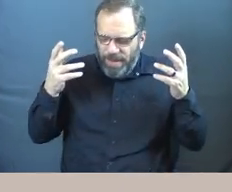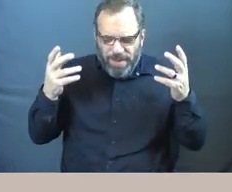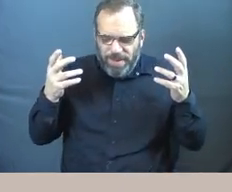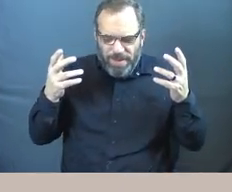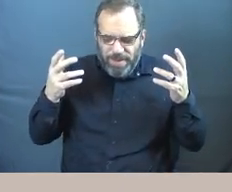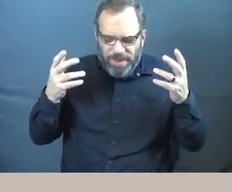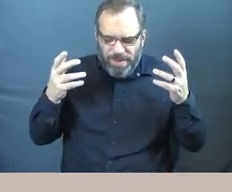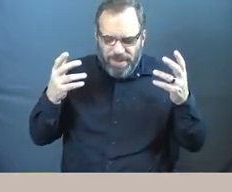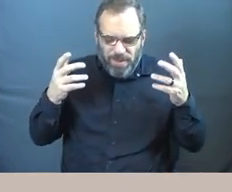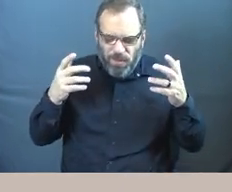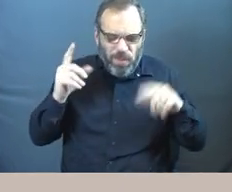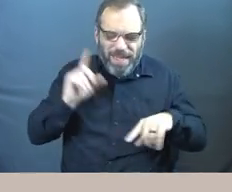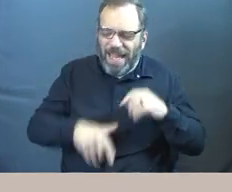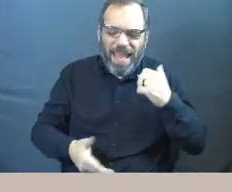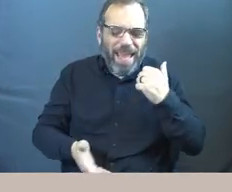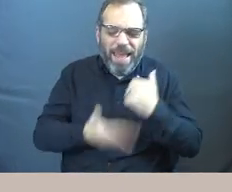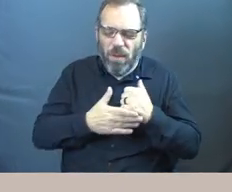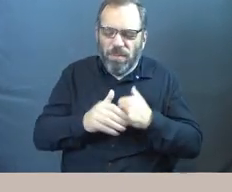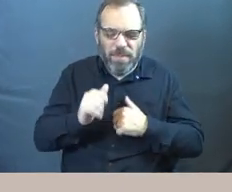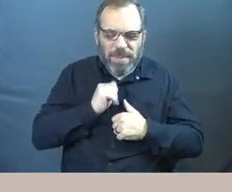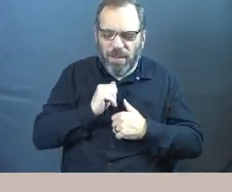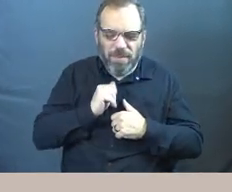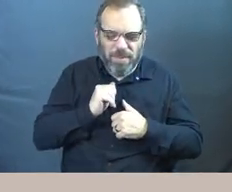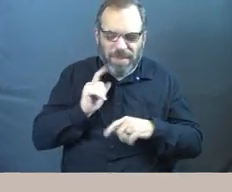We're helpless to change ourselves.